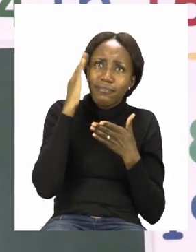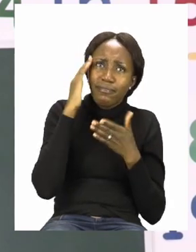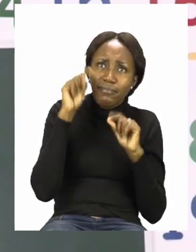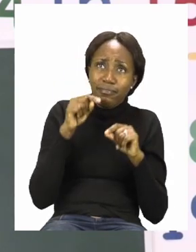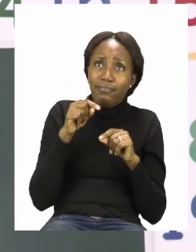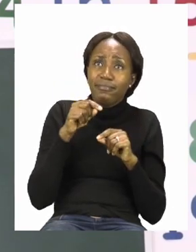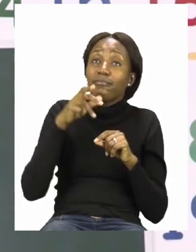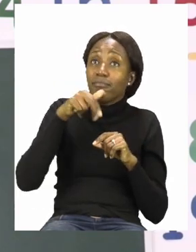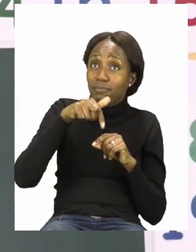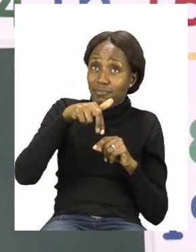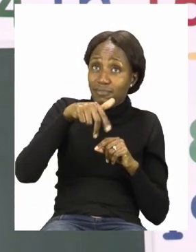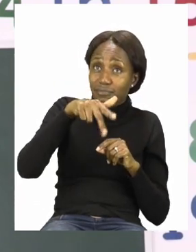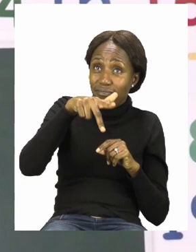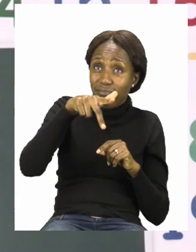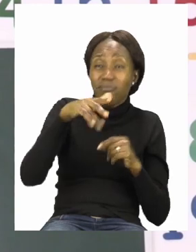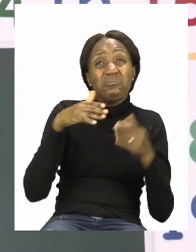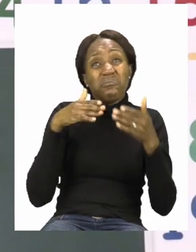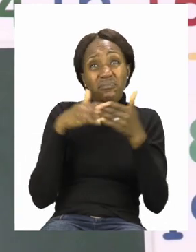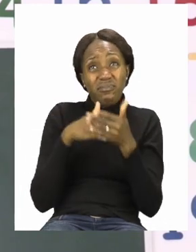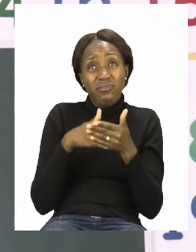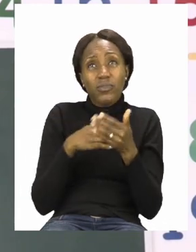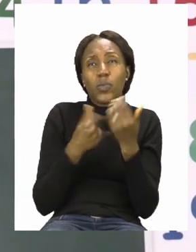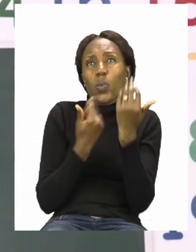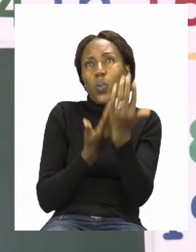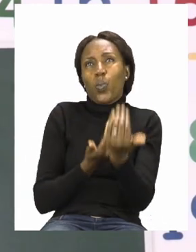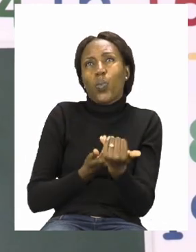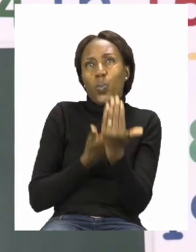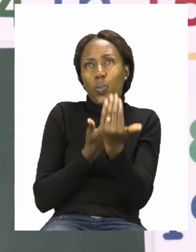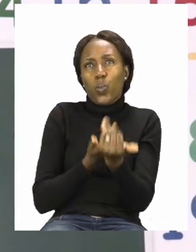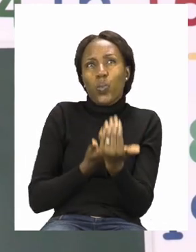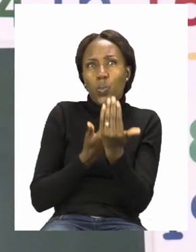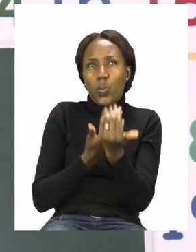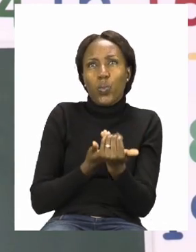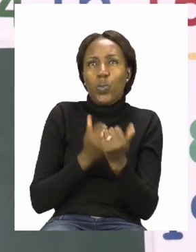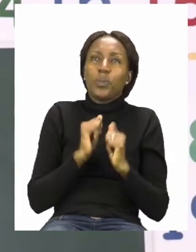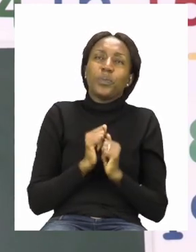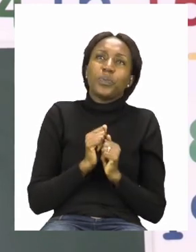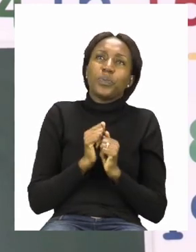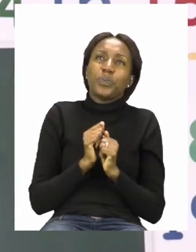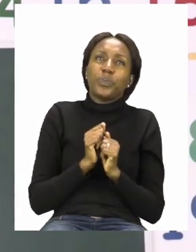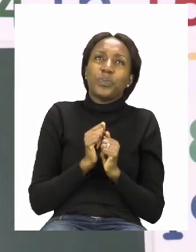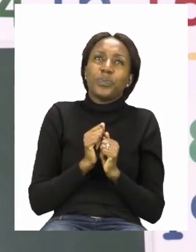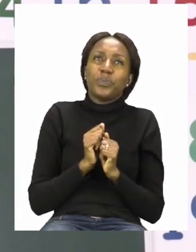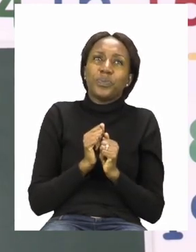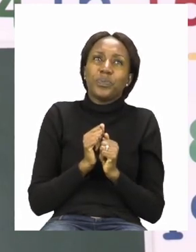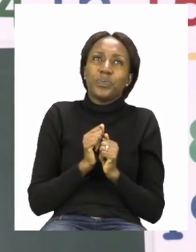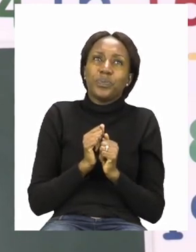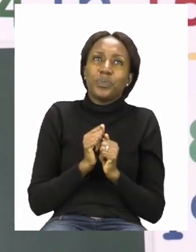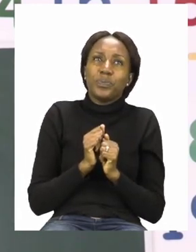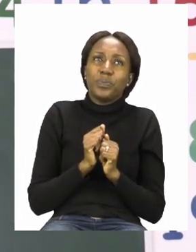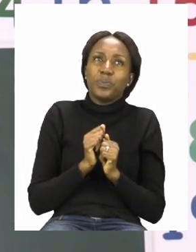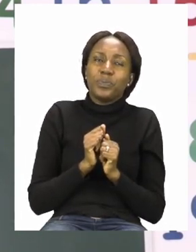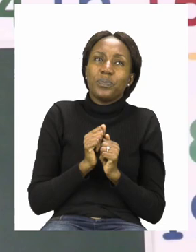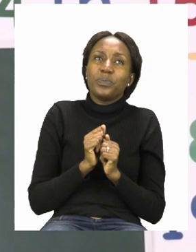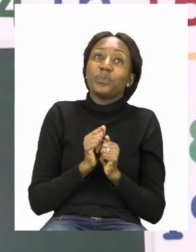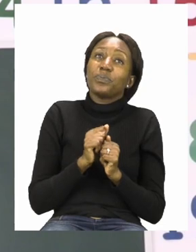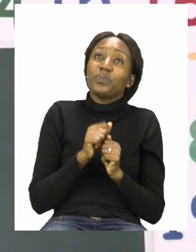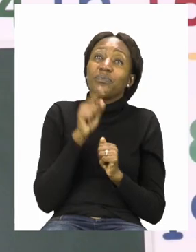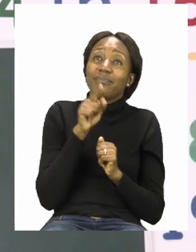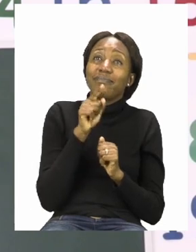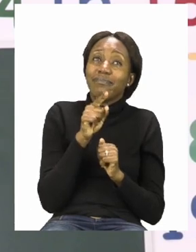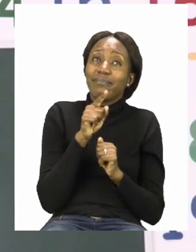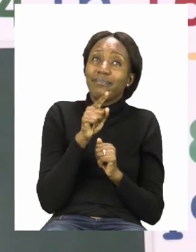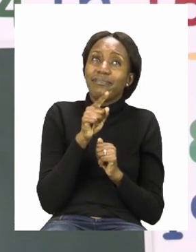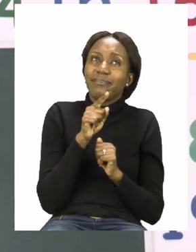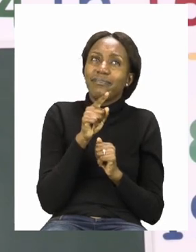stop or prepare to stop. This traffic light we can